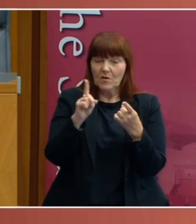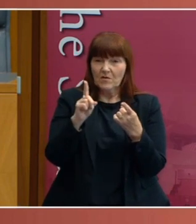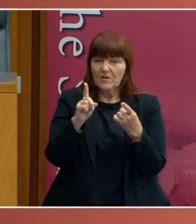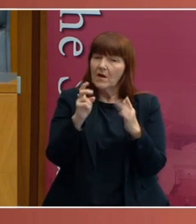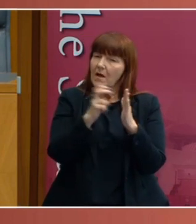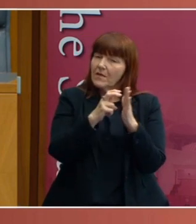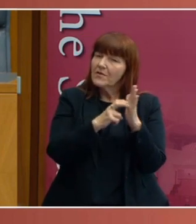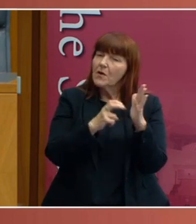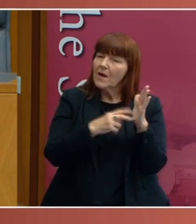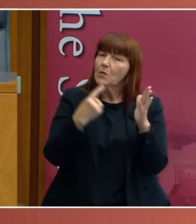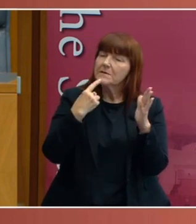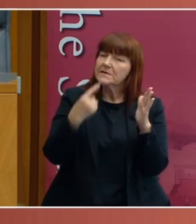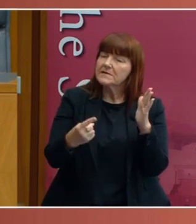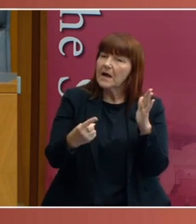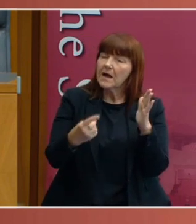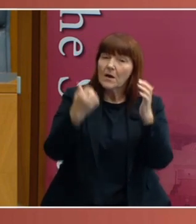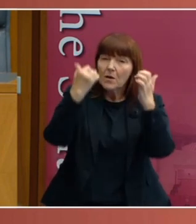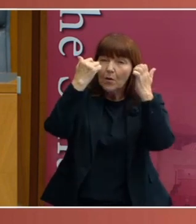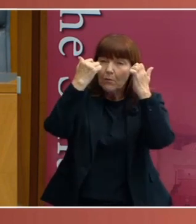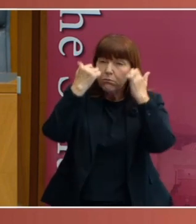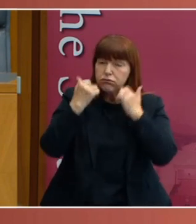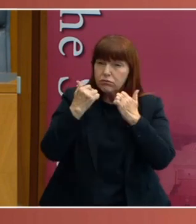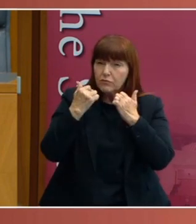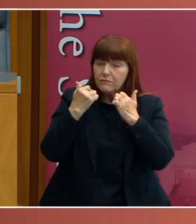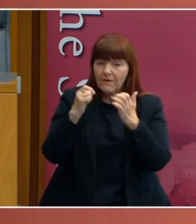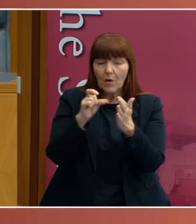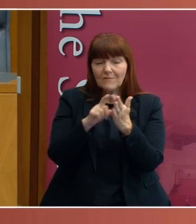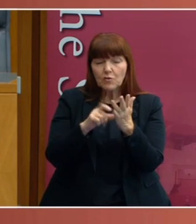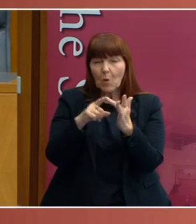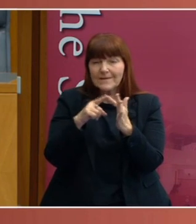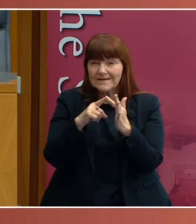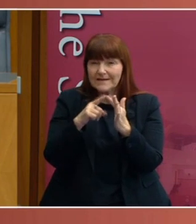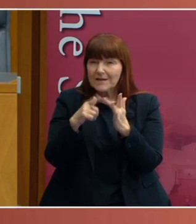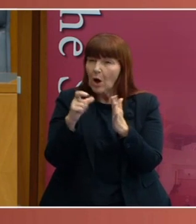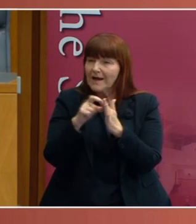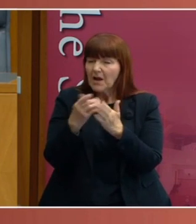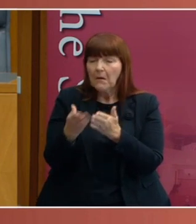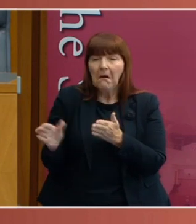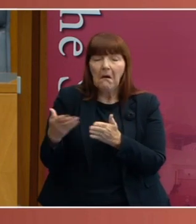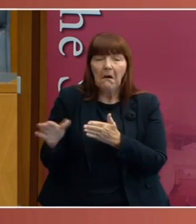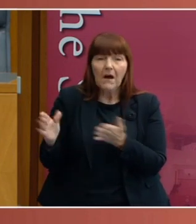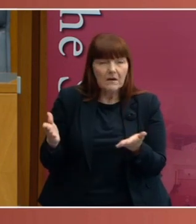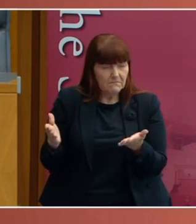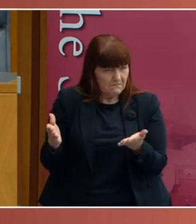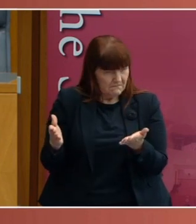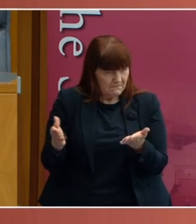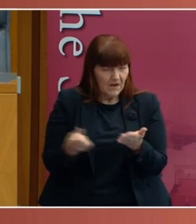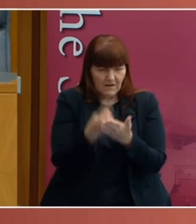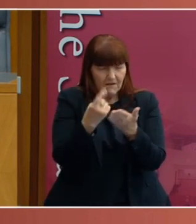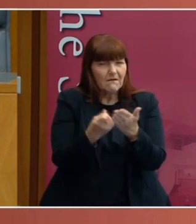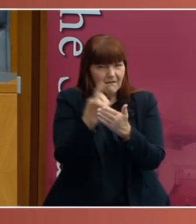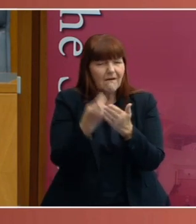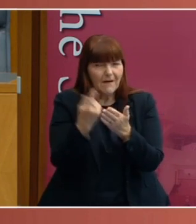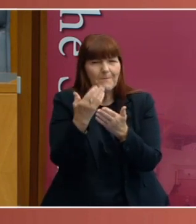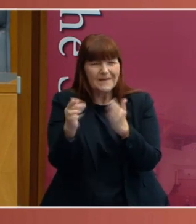records state that proof of Dulcie's identity was waived. And this is stated a number of times in the records.